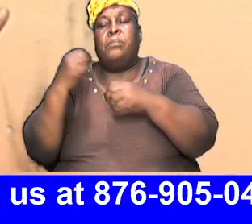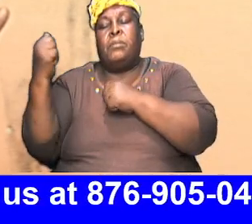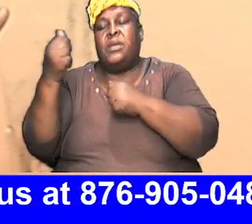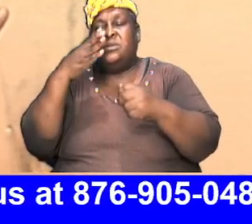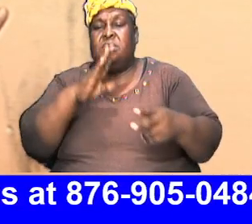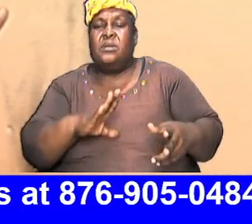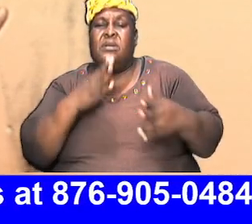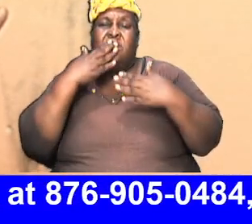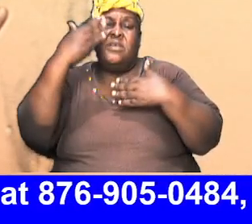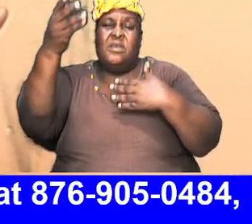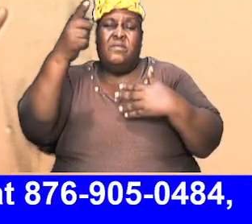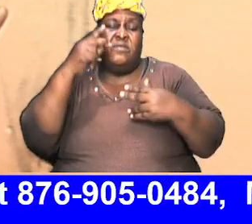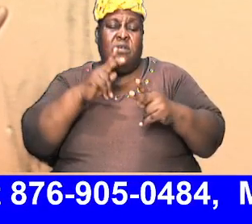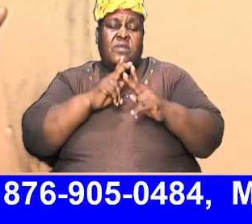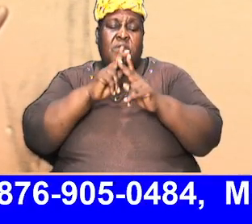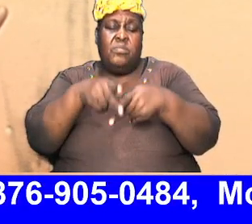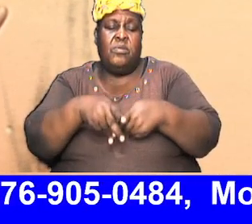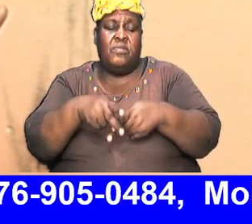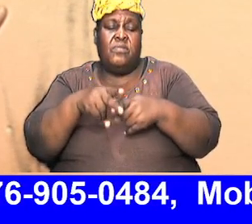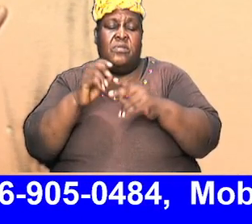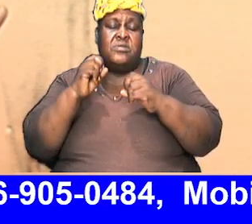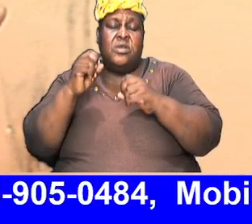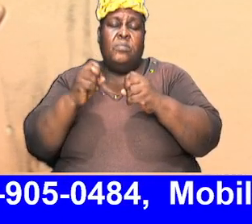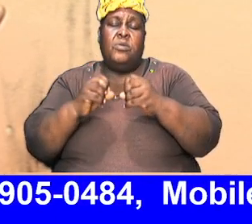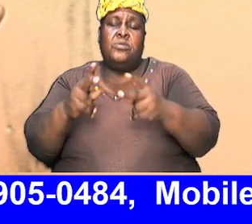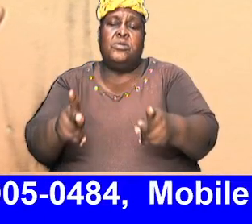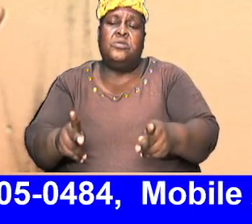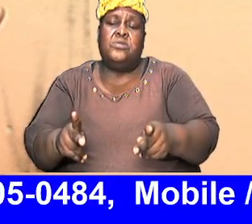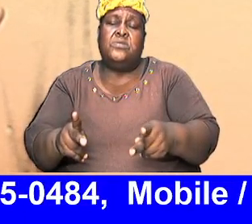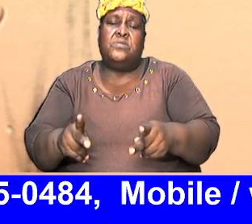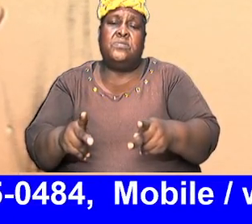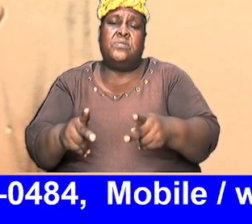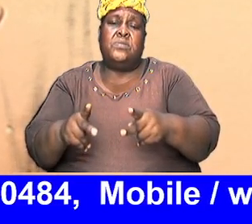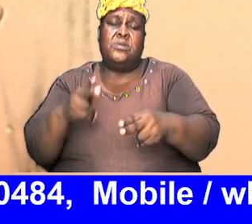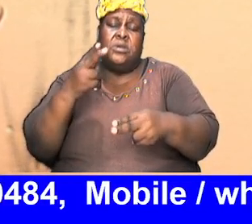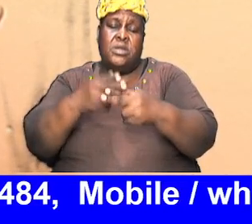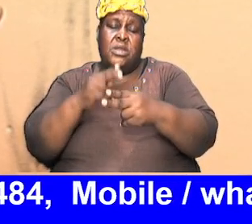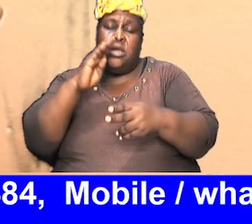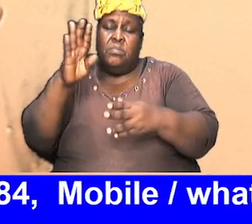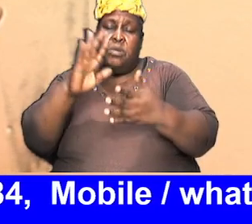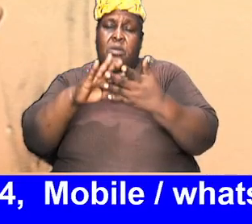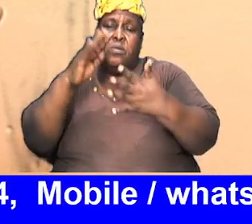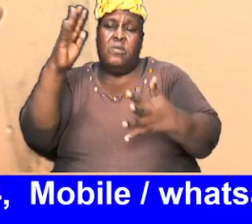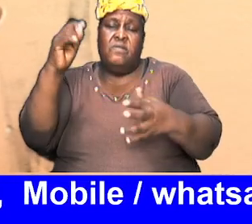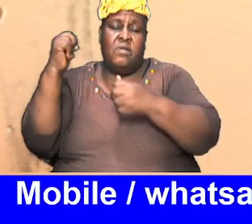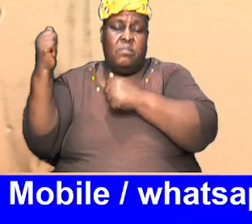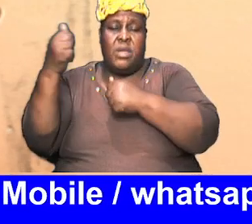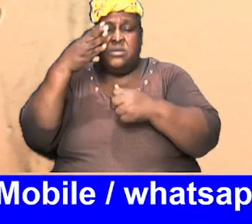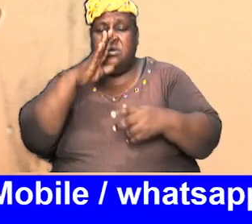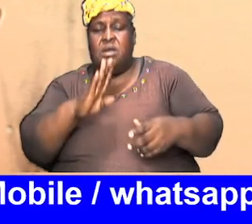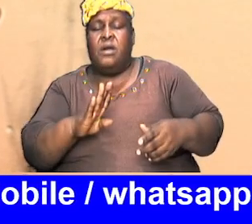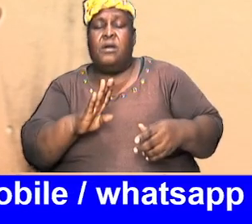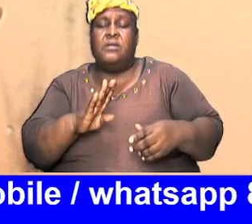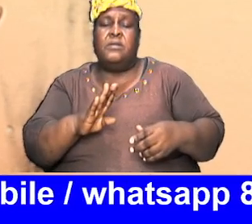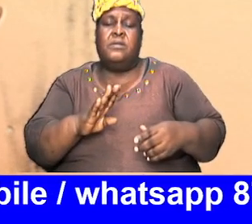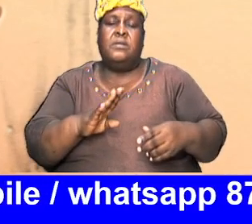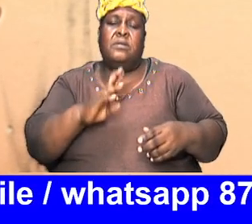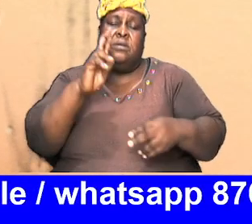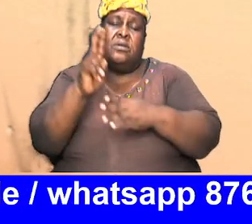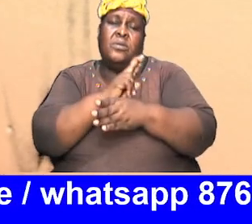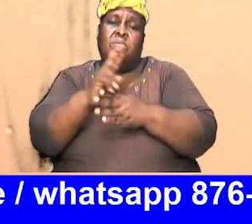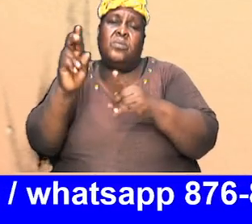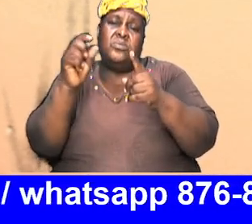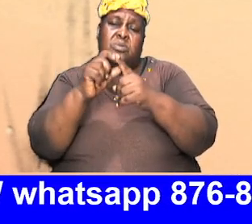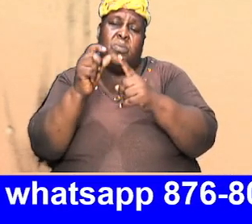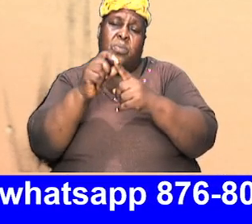God we thank you for this privilege we thank you for this opportunity let your name be glorified mighty God and use the